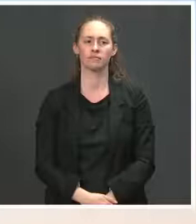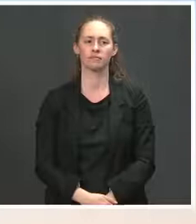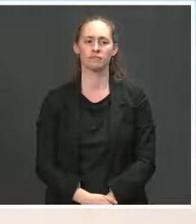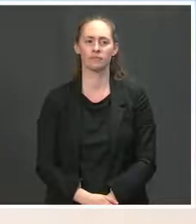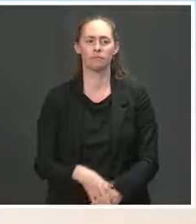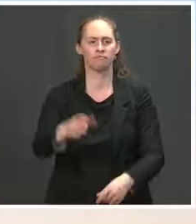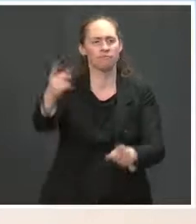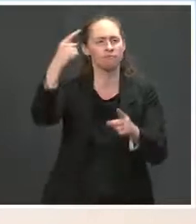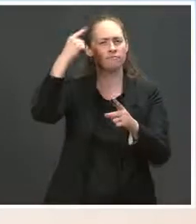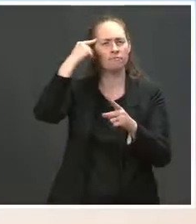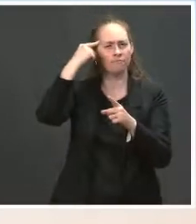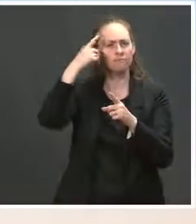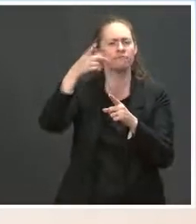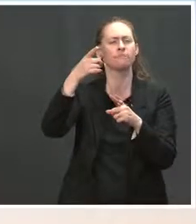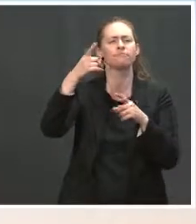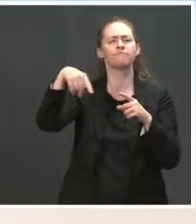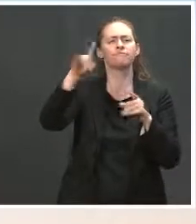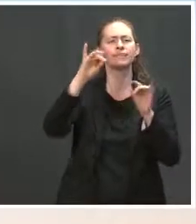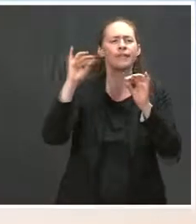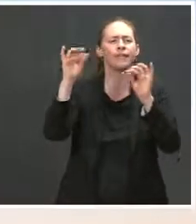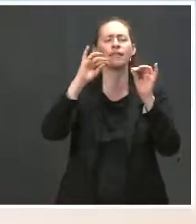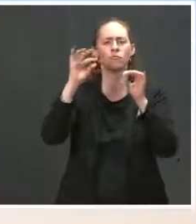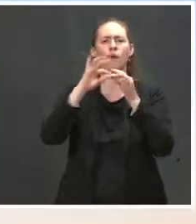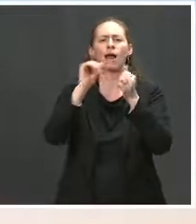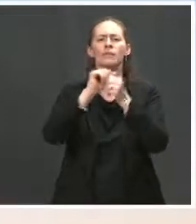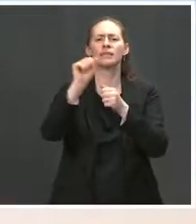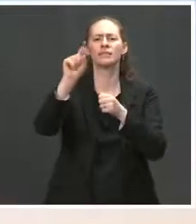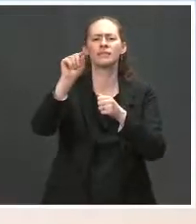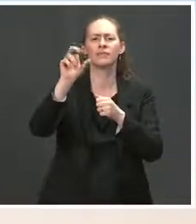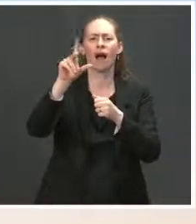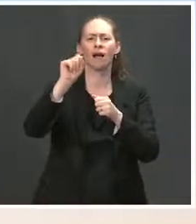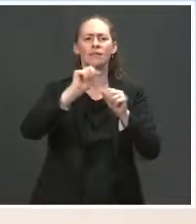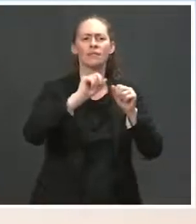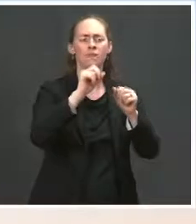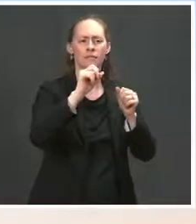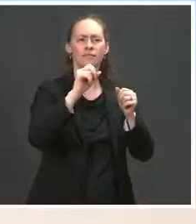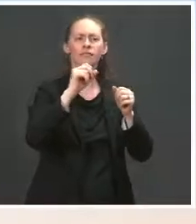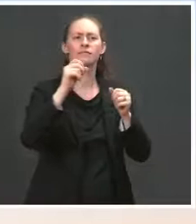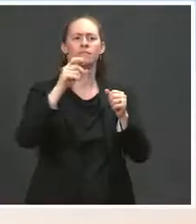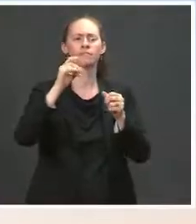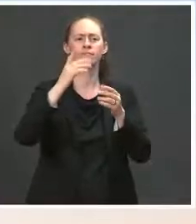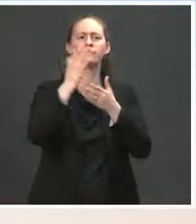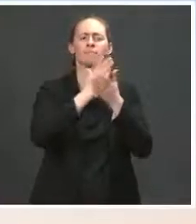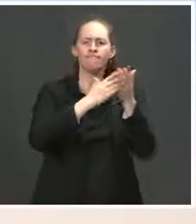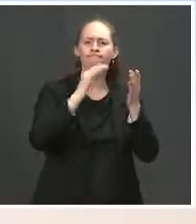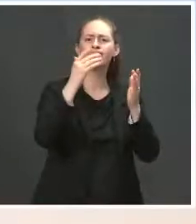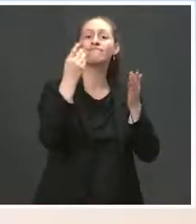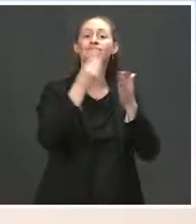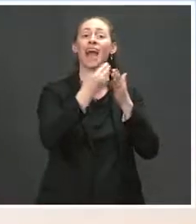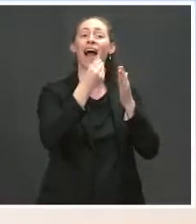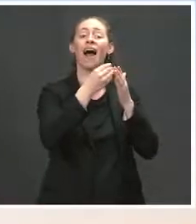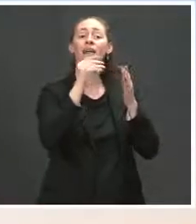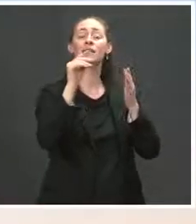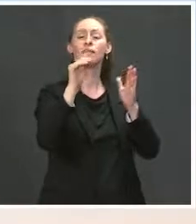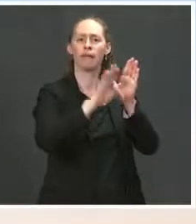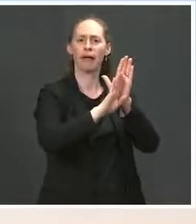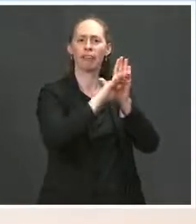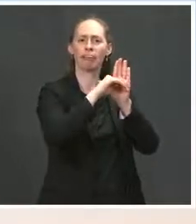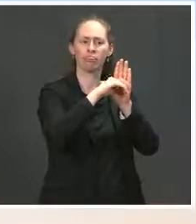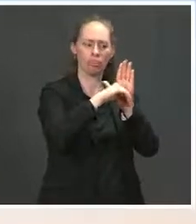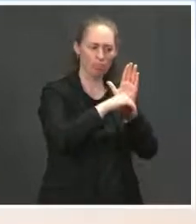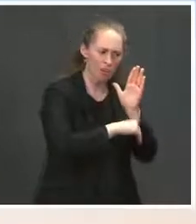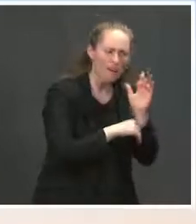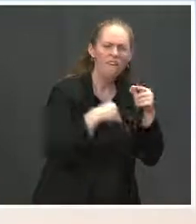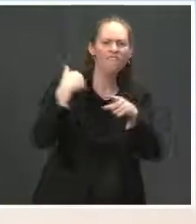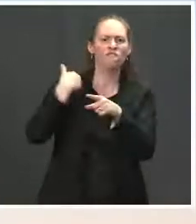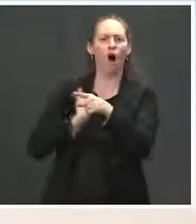market dipped a little bit in response to the reports about your tax plans. Just wondered what the